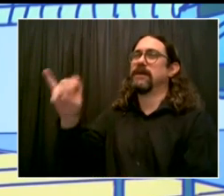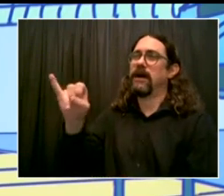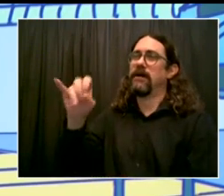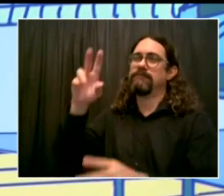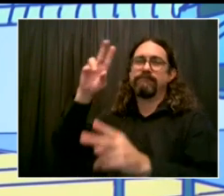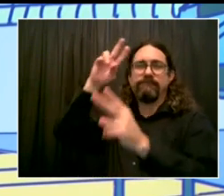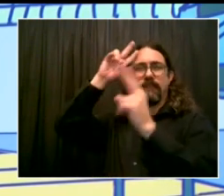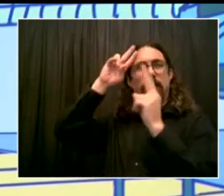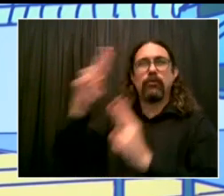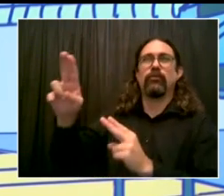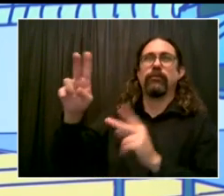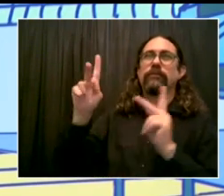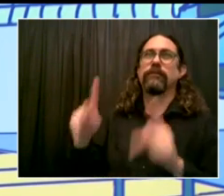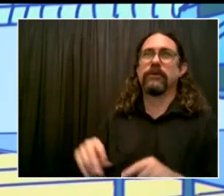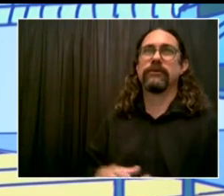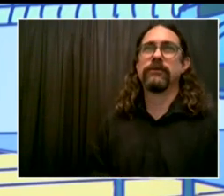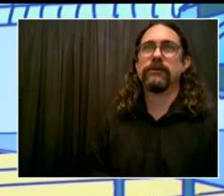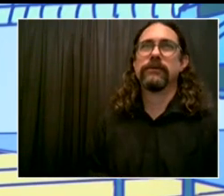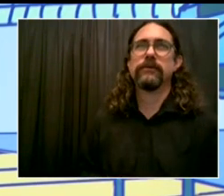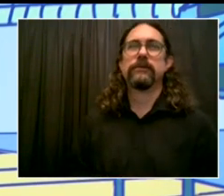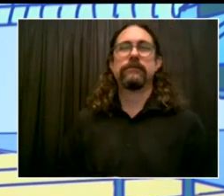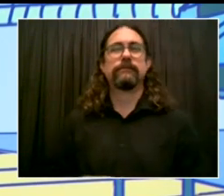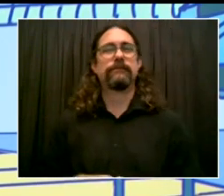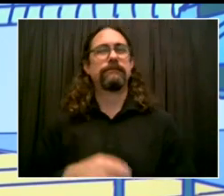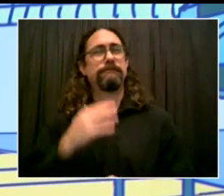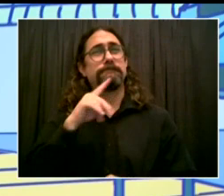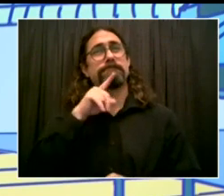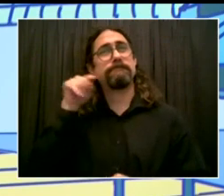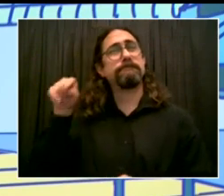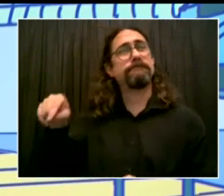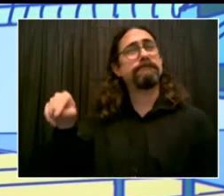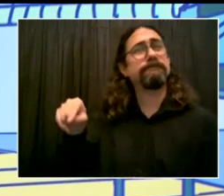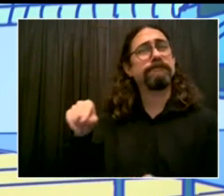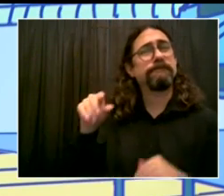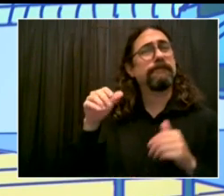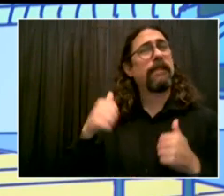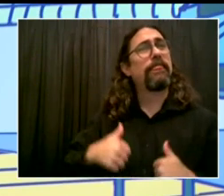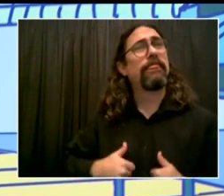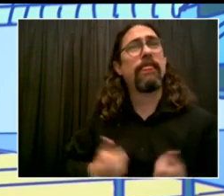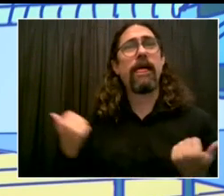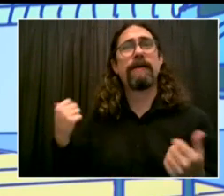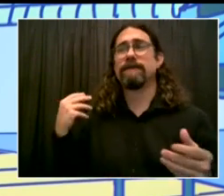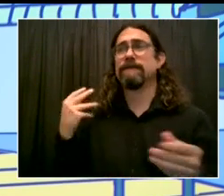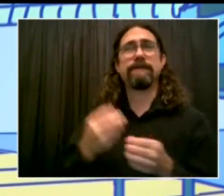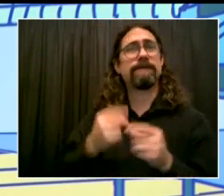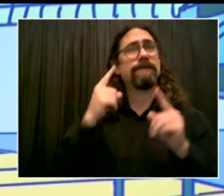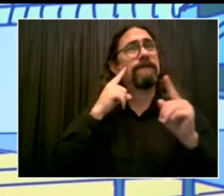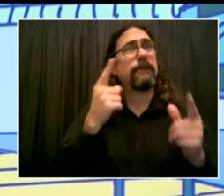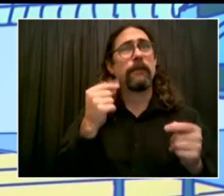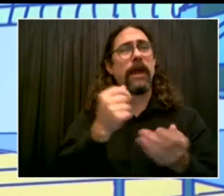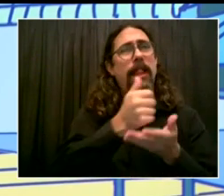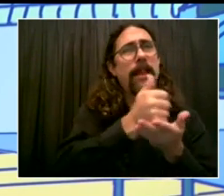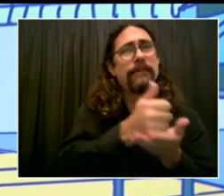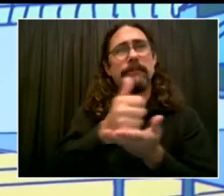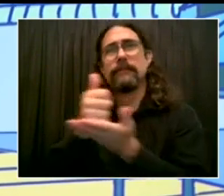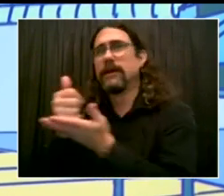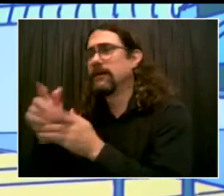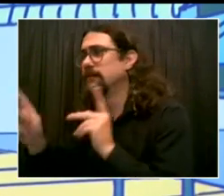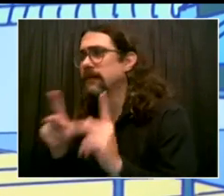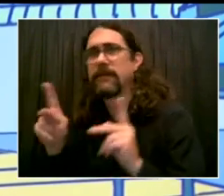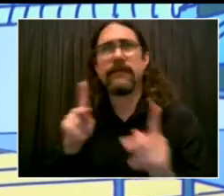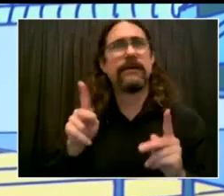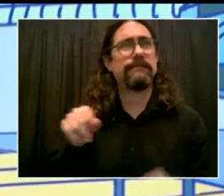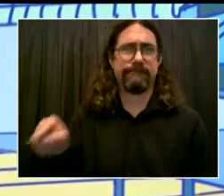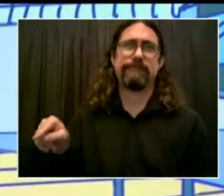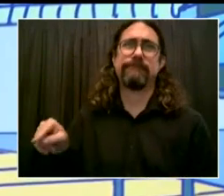this borough, loved the people of Staten Island, and did so much for them was Bill Murphy, the longest serving district